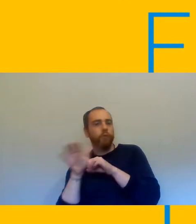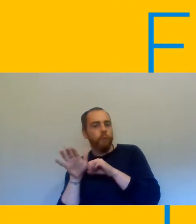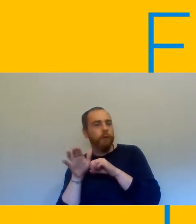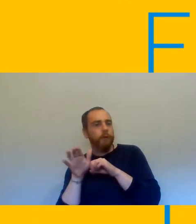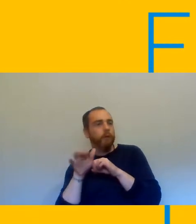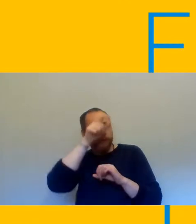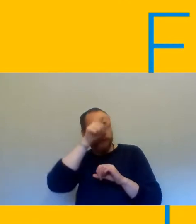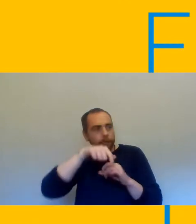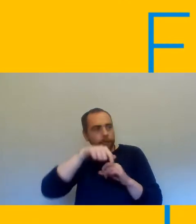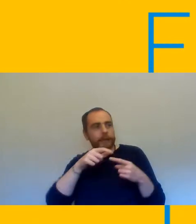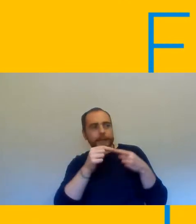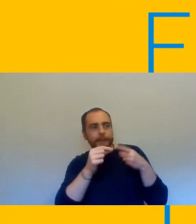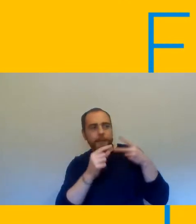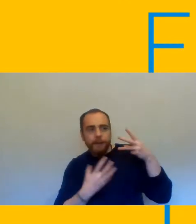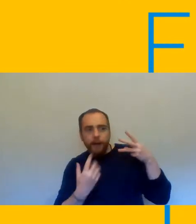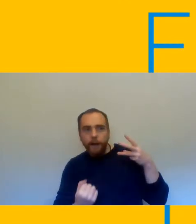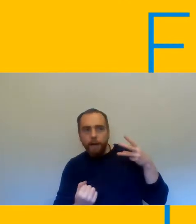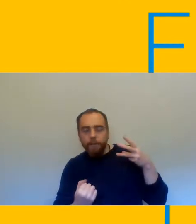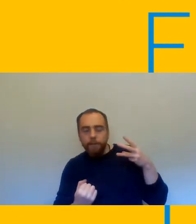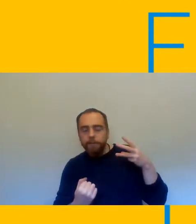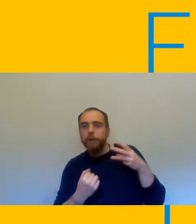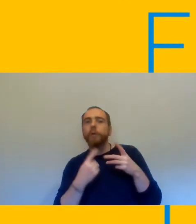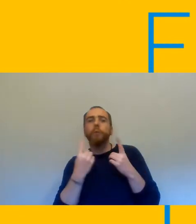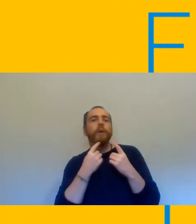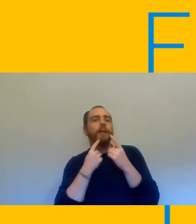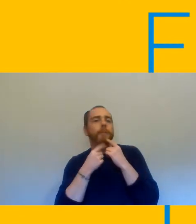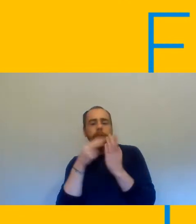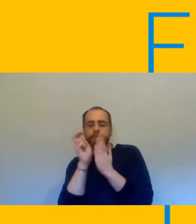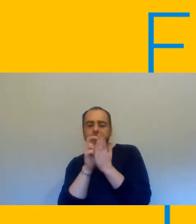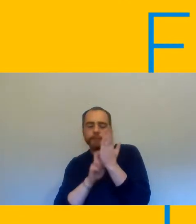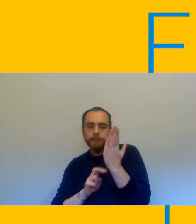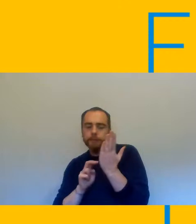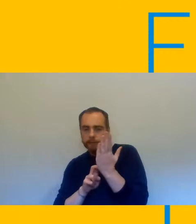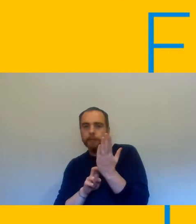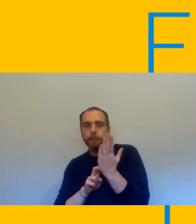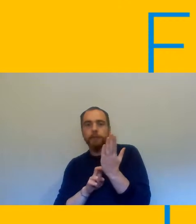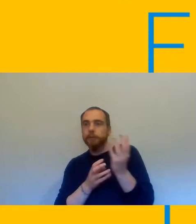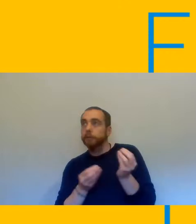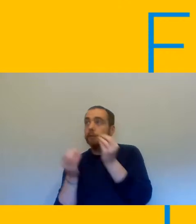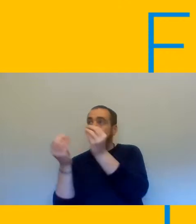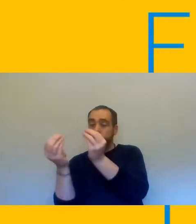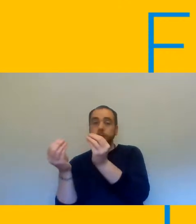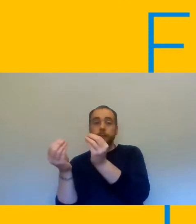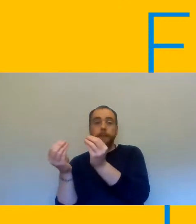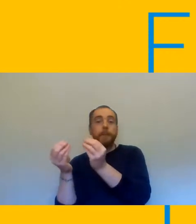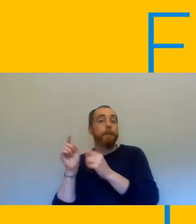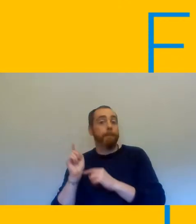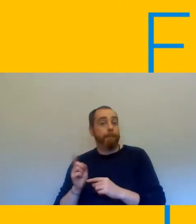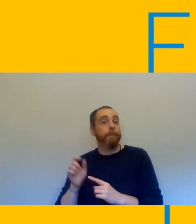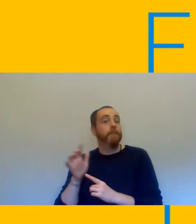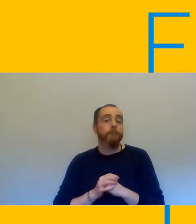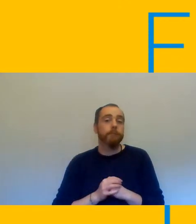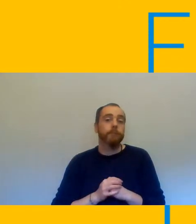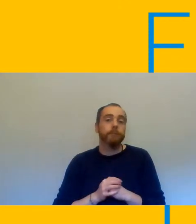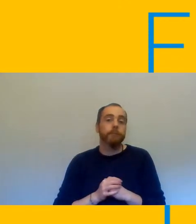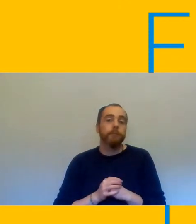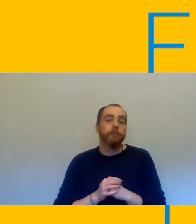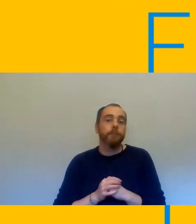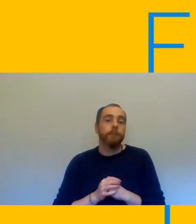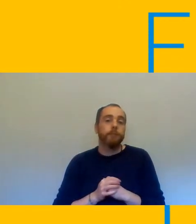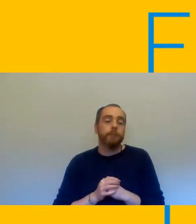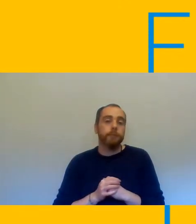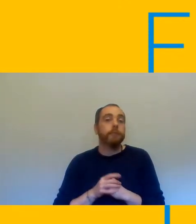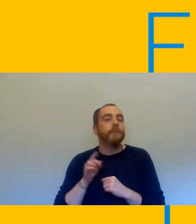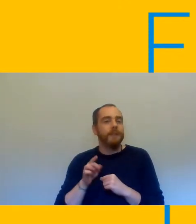is responsible for the recording of any student who is displaying covid symptoms so that's the